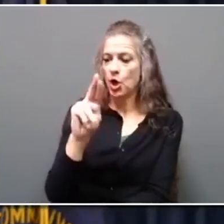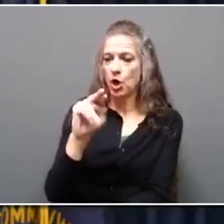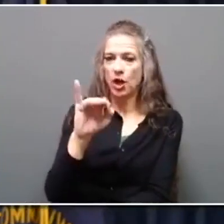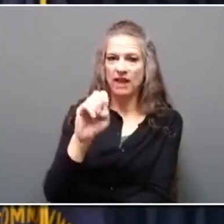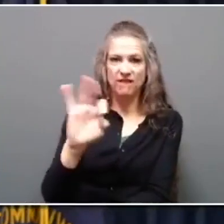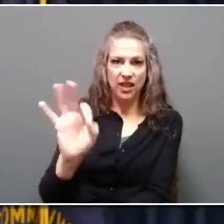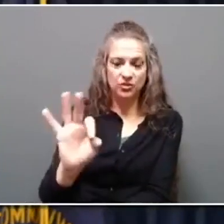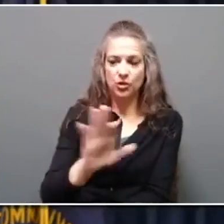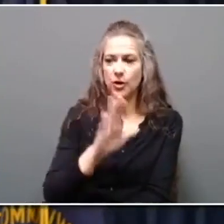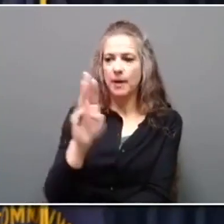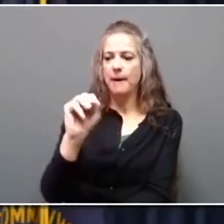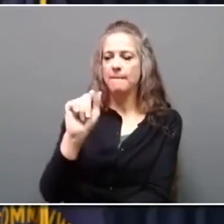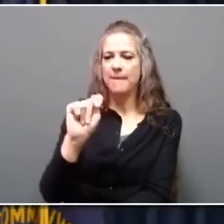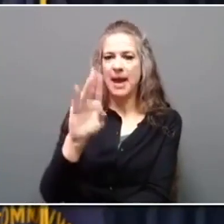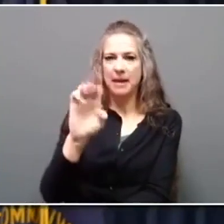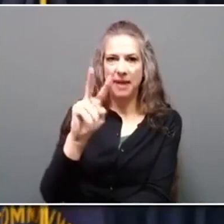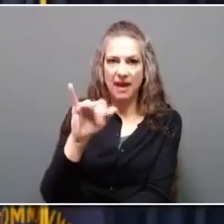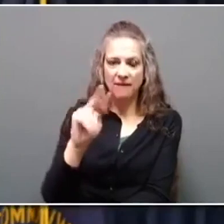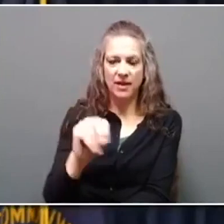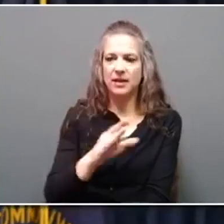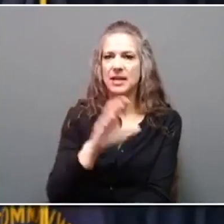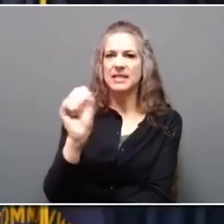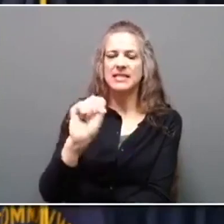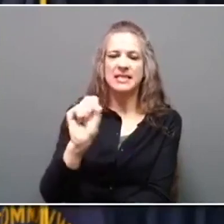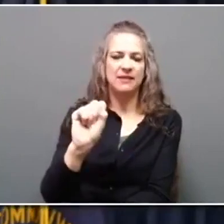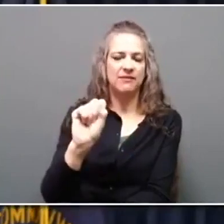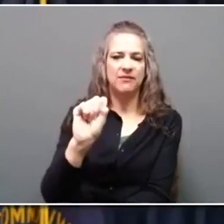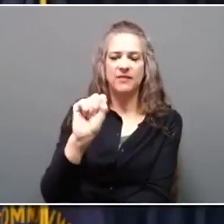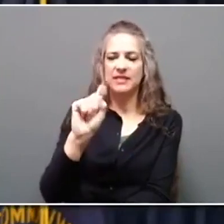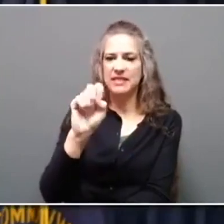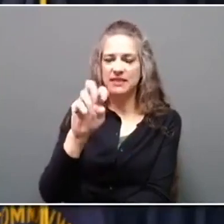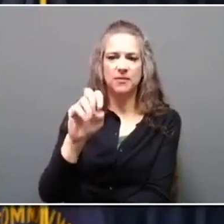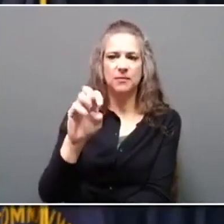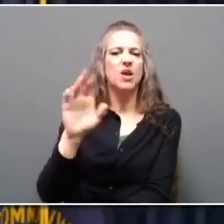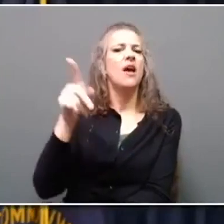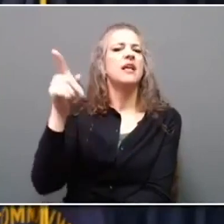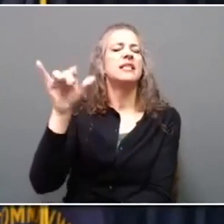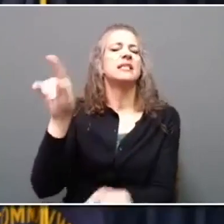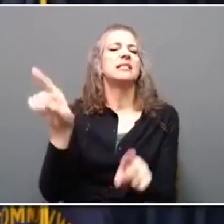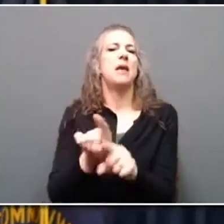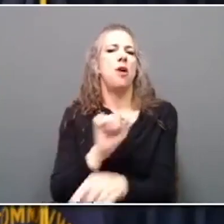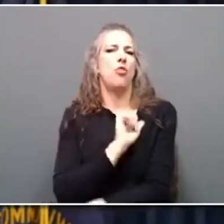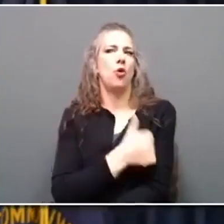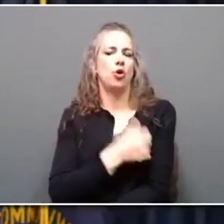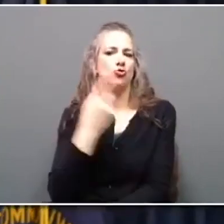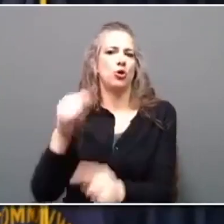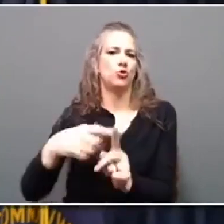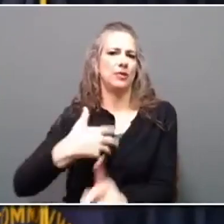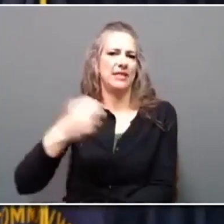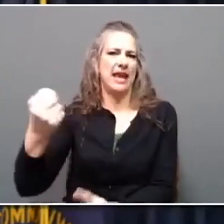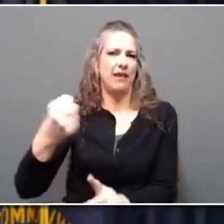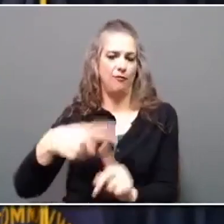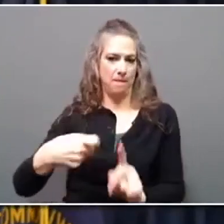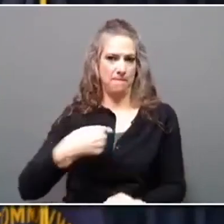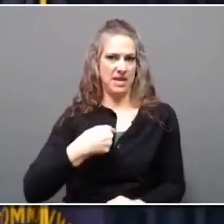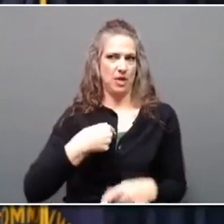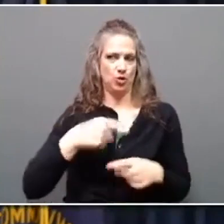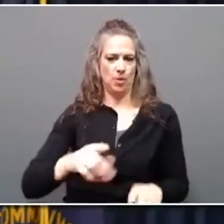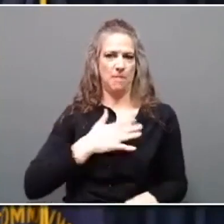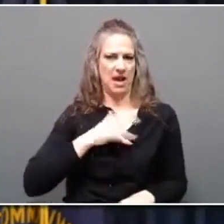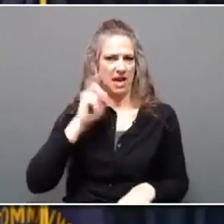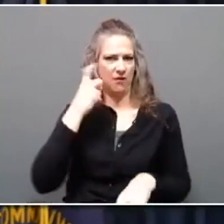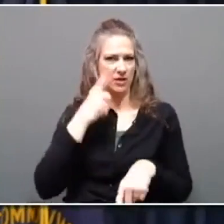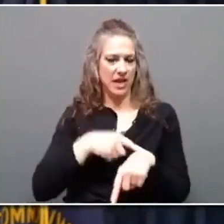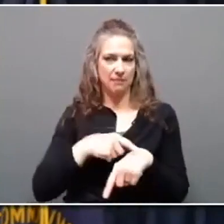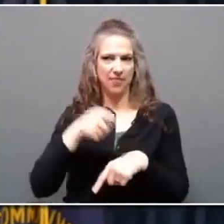Bevin had is the type of authority that they're trying to tear away from me and my time as governor. And it appears they can't make up